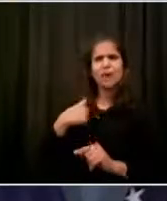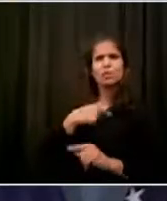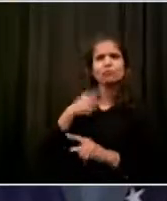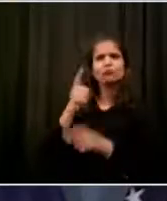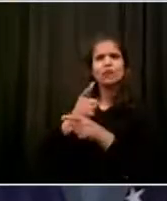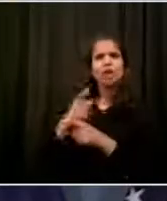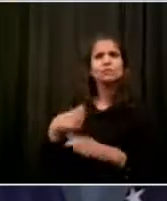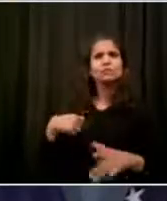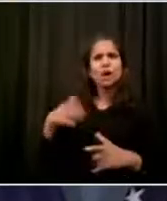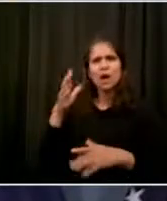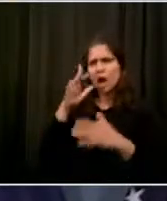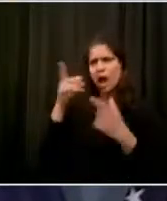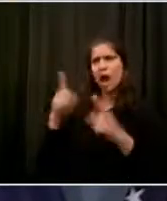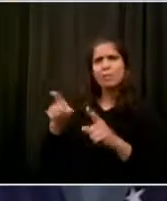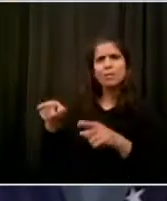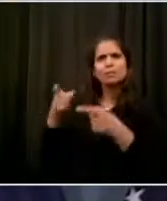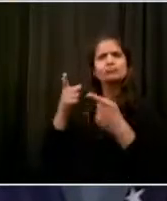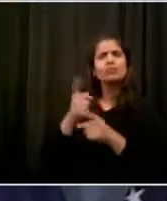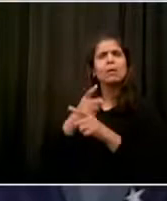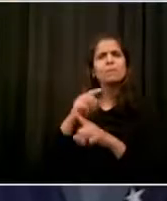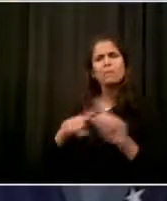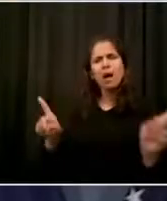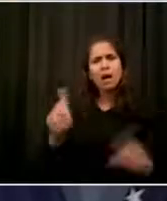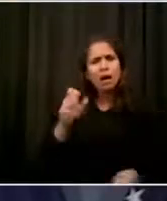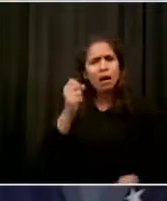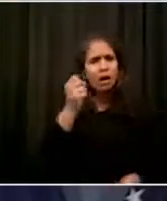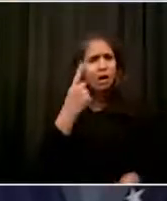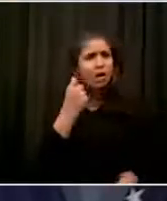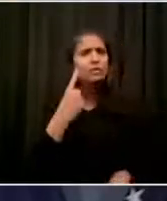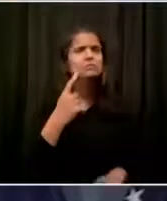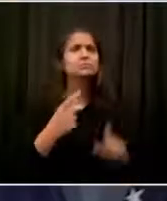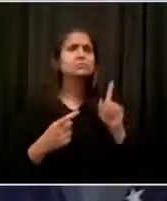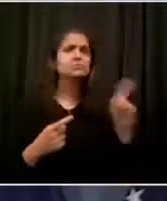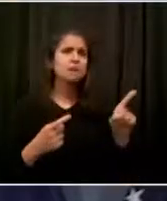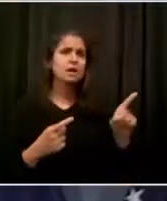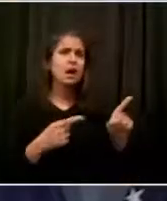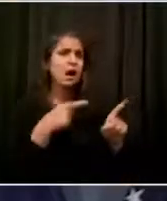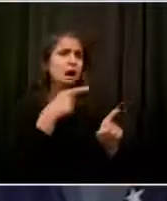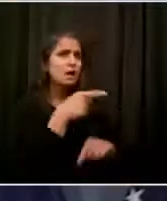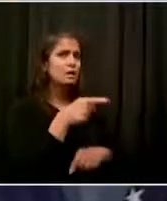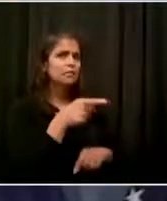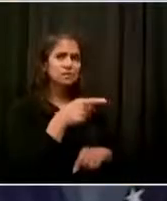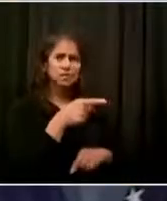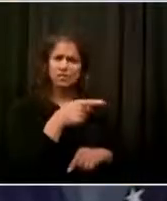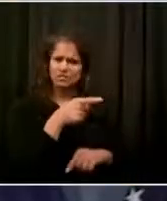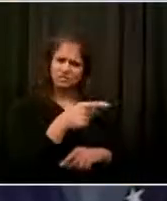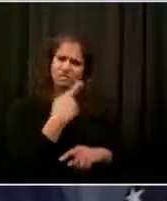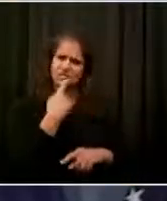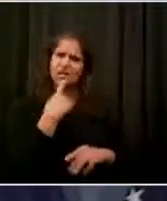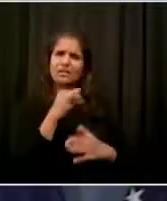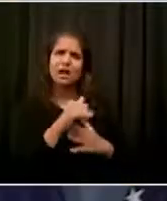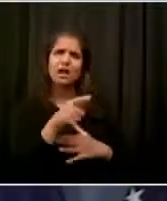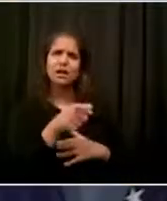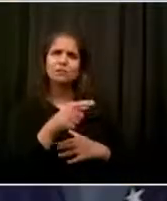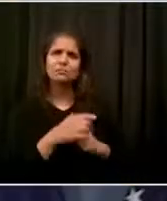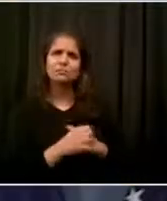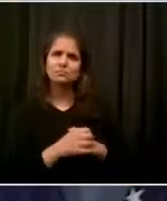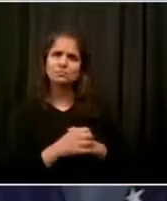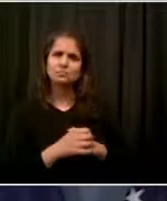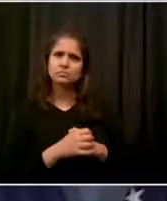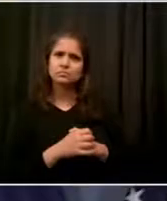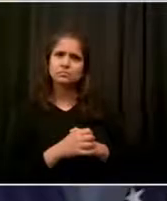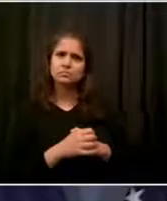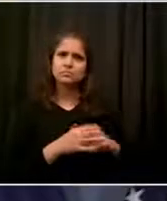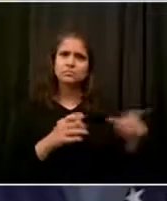with no apparent link to protesters. There was no gasoline found at the site, as far as we know. Are you